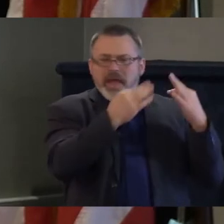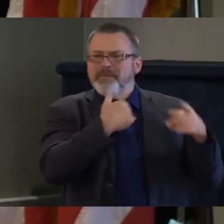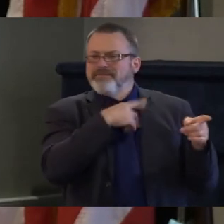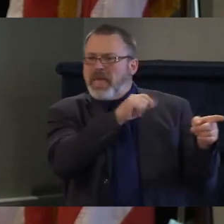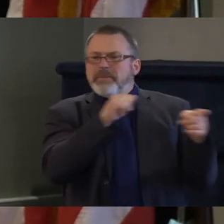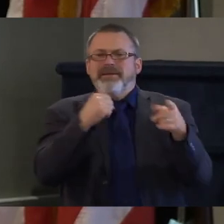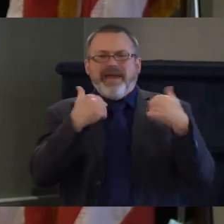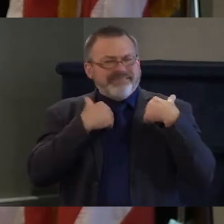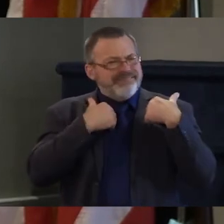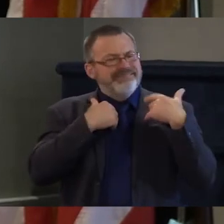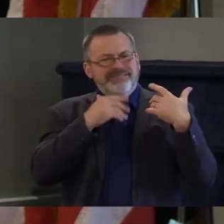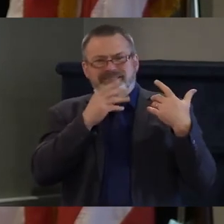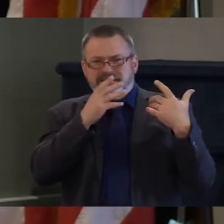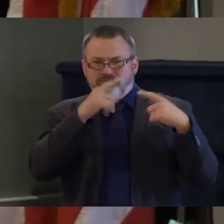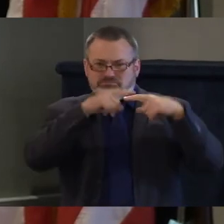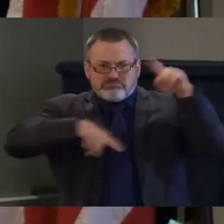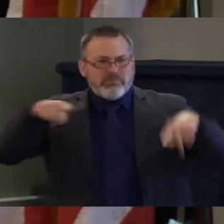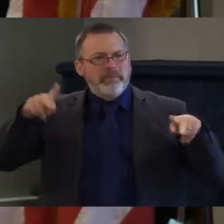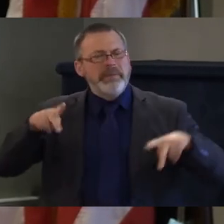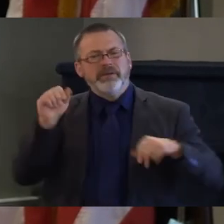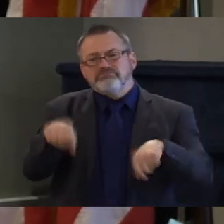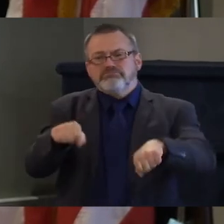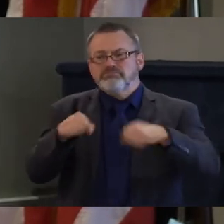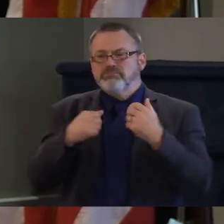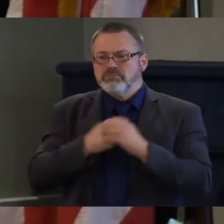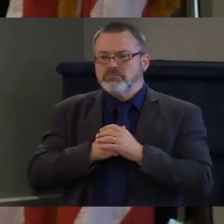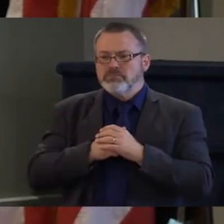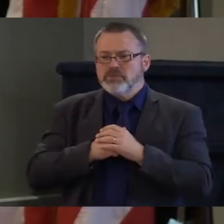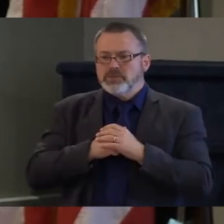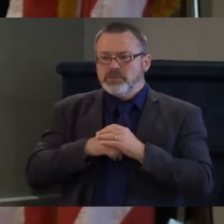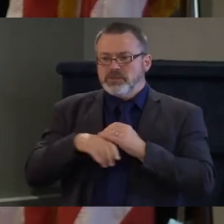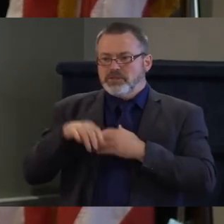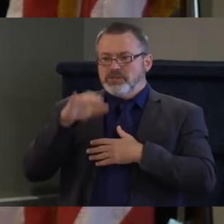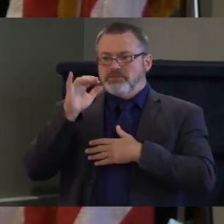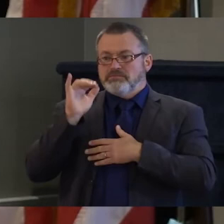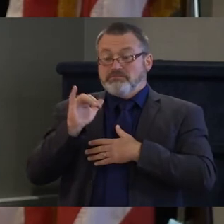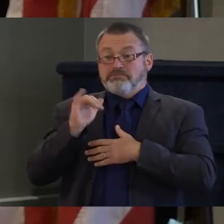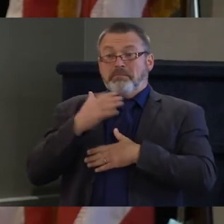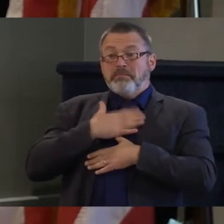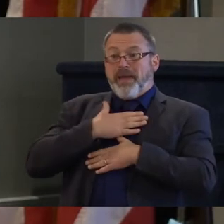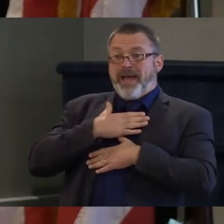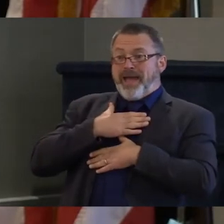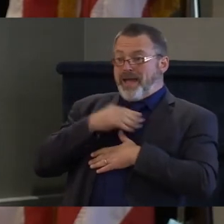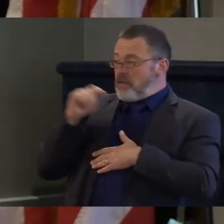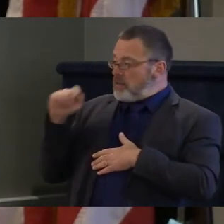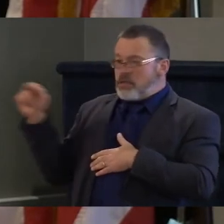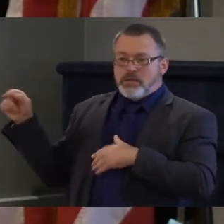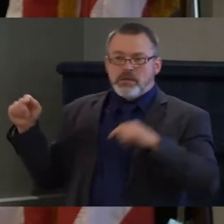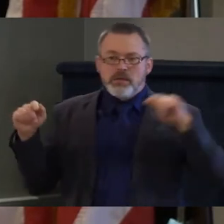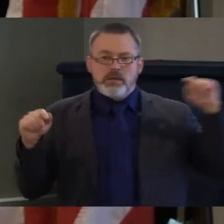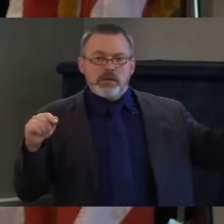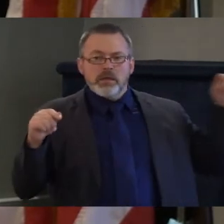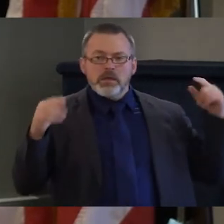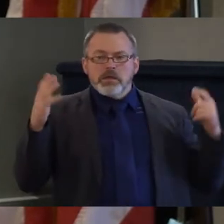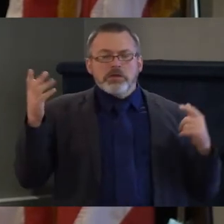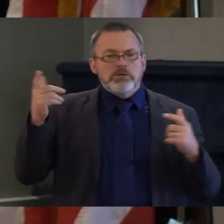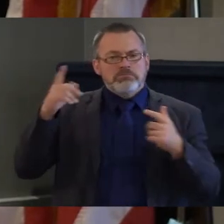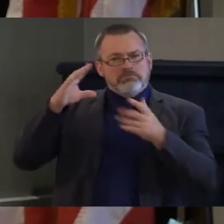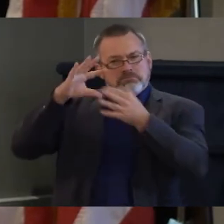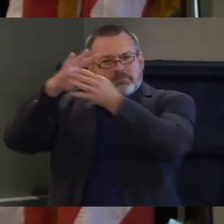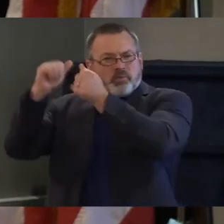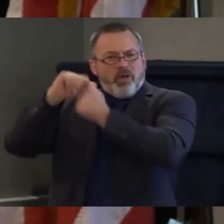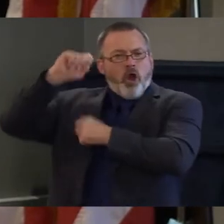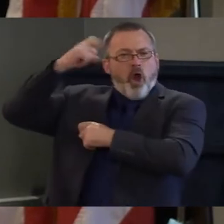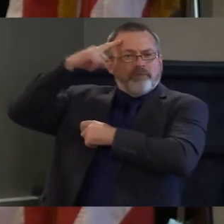so a lot of times my opponent's solutions are bigger and more government and my solutions are bigger